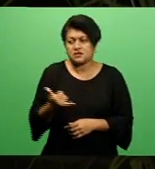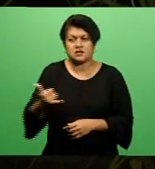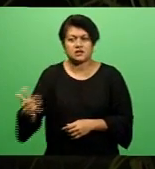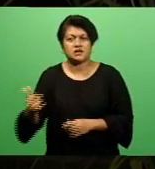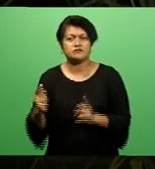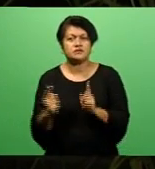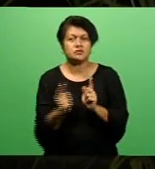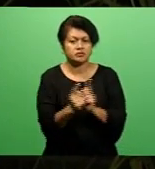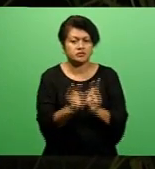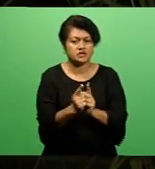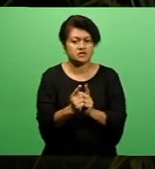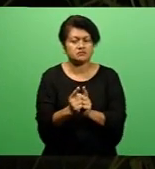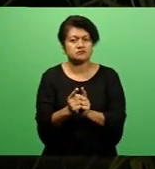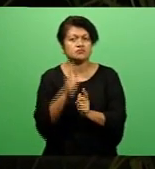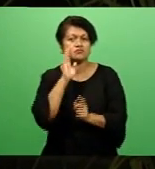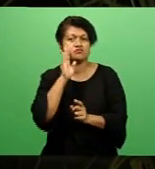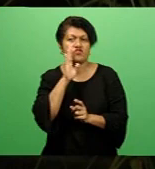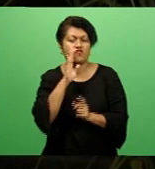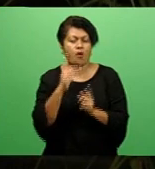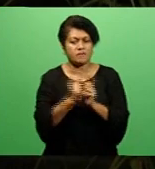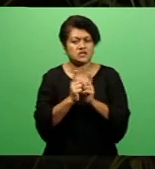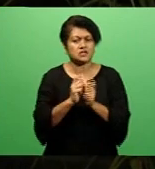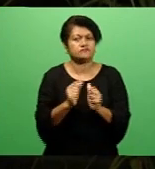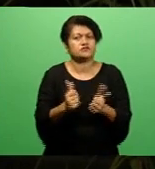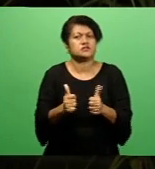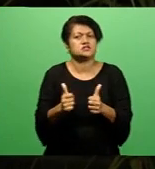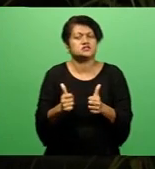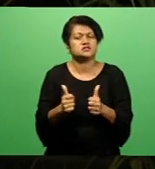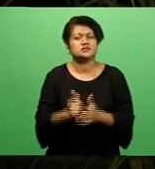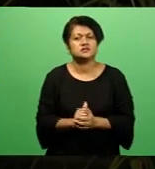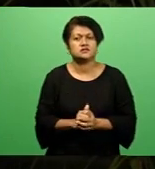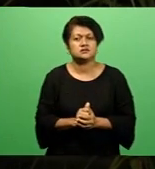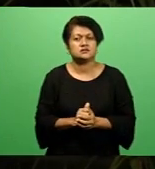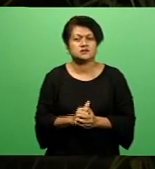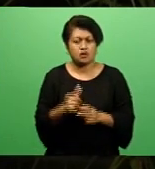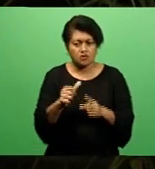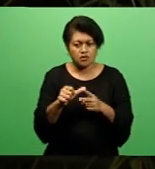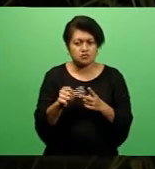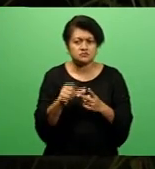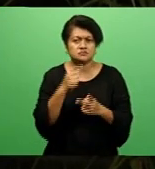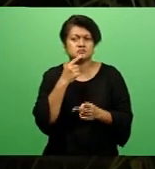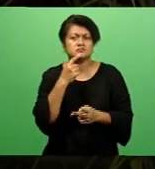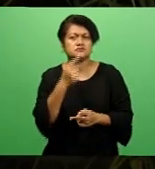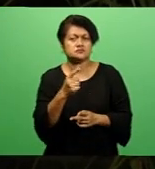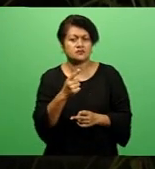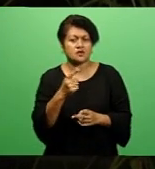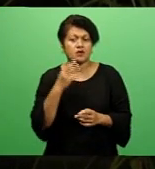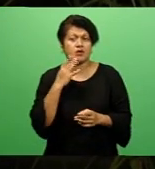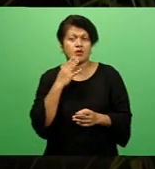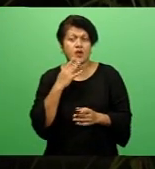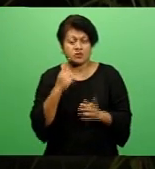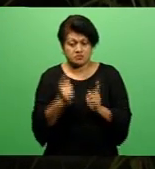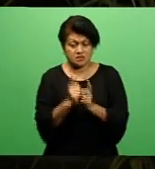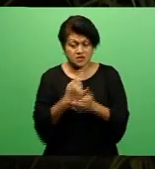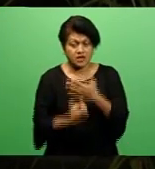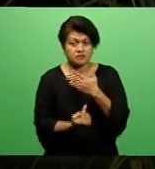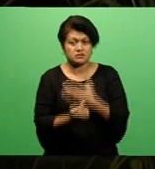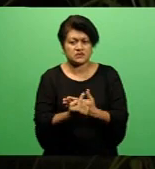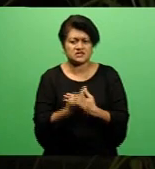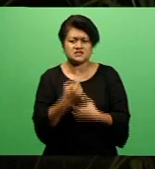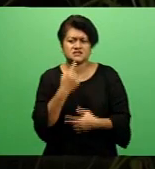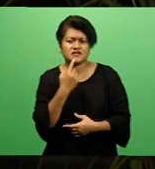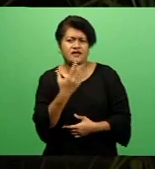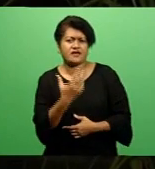way before the meeting was over. also, he has also said that during the meeting, there were recommendations from